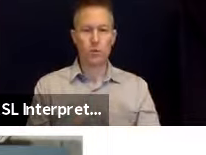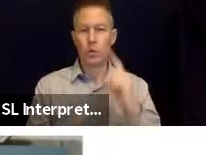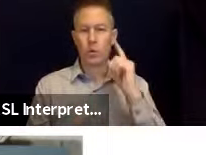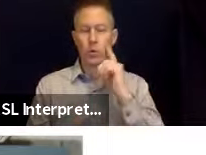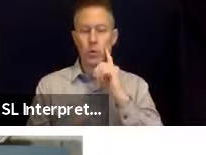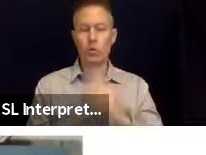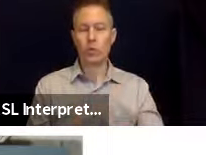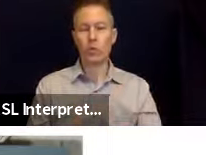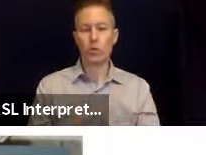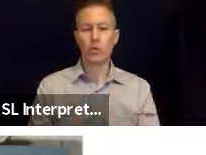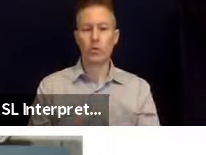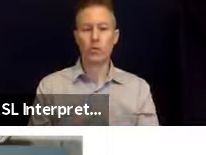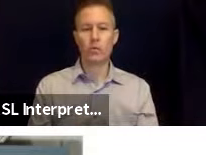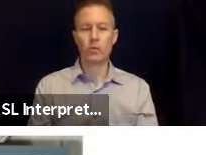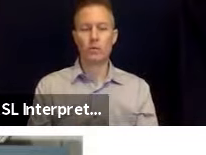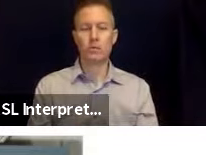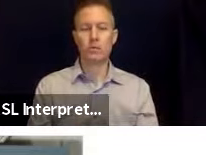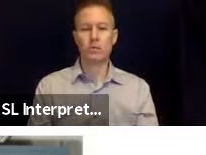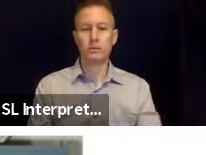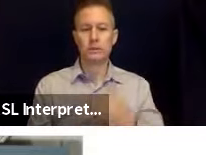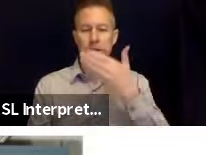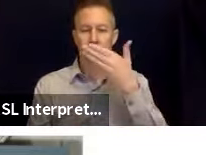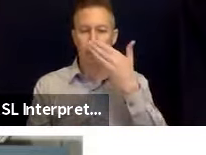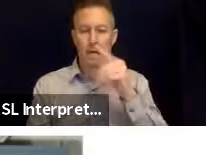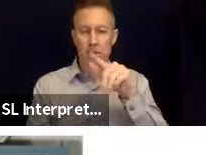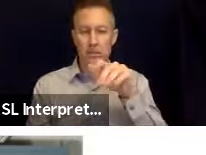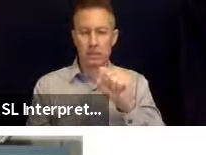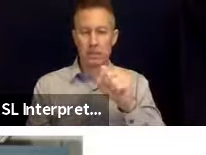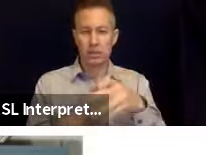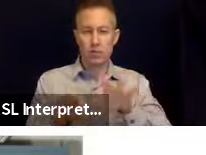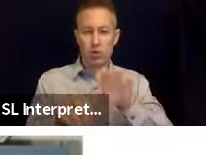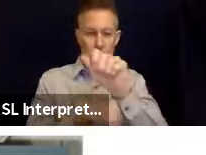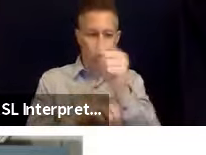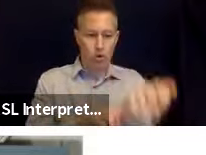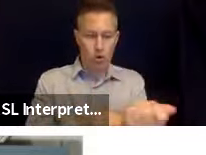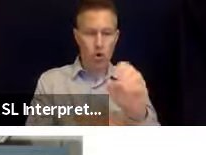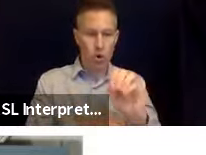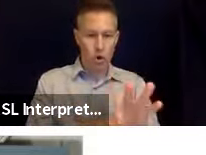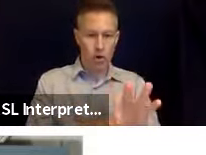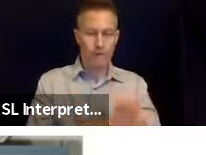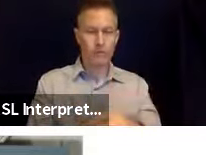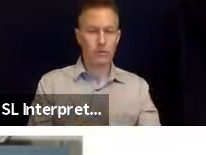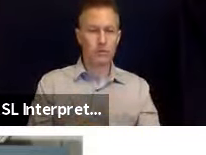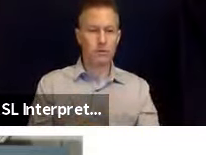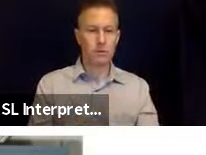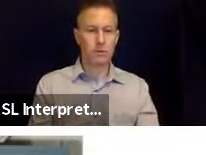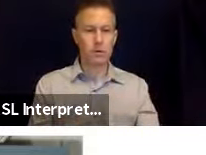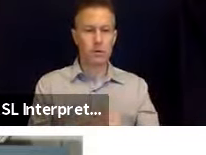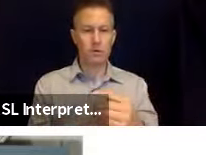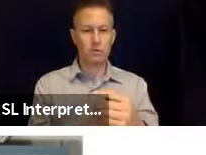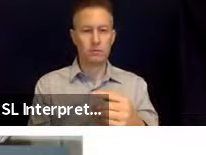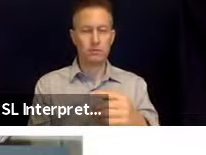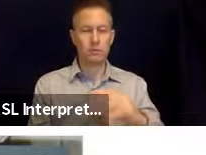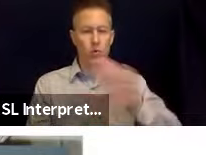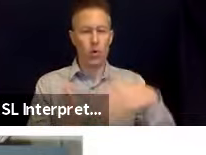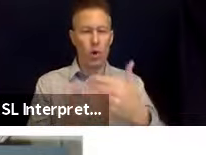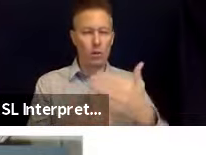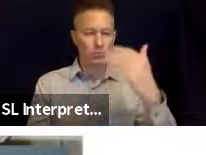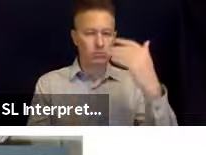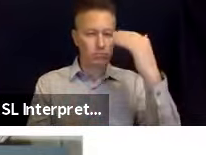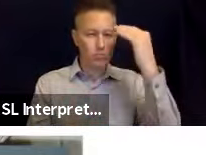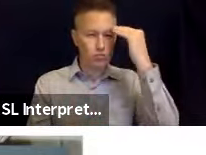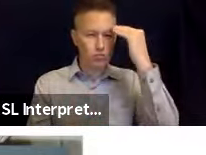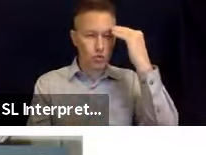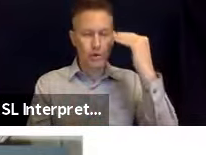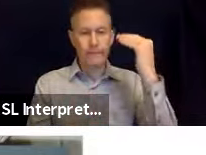but especially if you smell it, if you smell gas. And we all kind of know what that smells like. It's not the most pleasant smell, but that's purposeful. That's